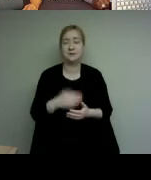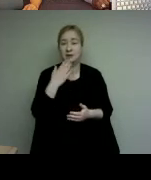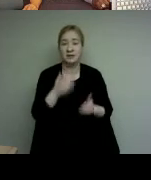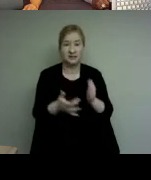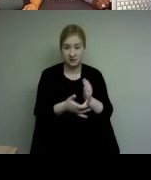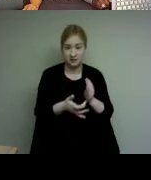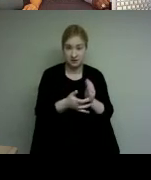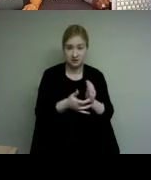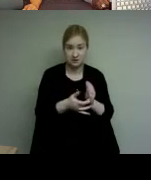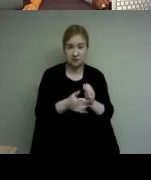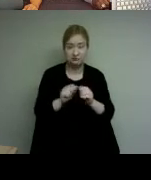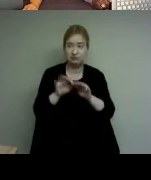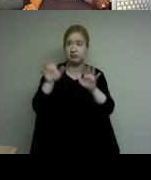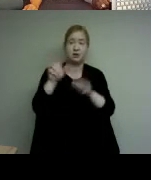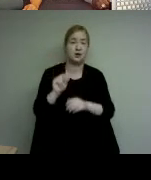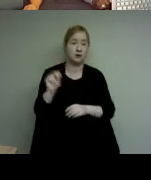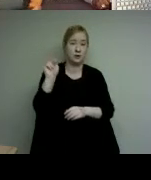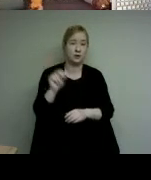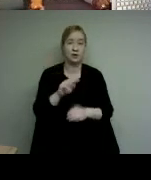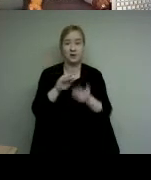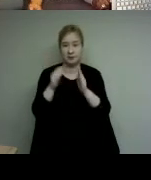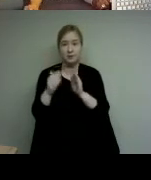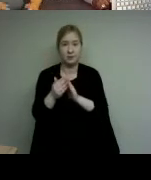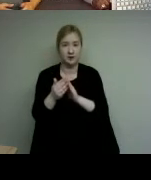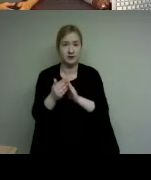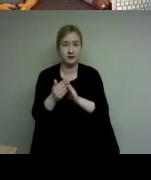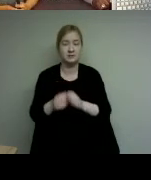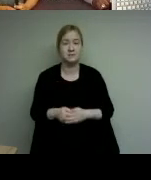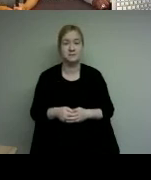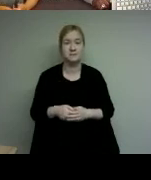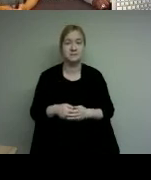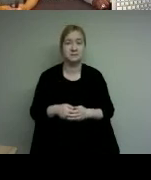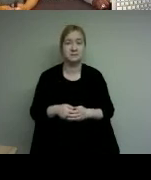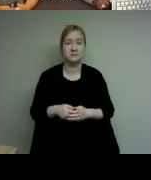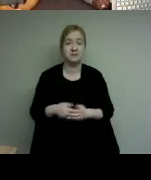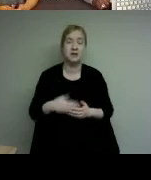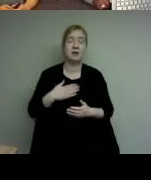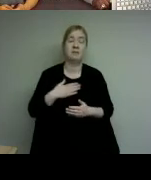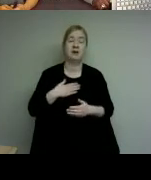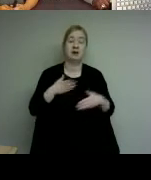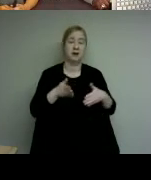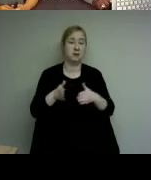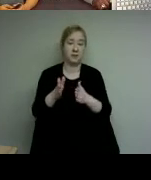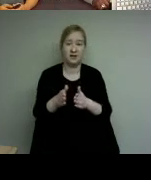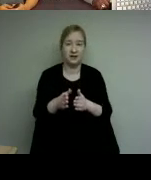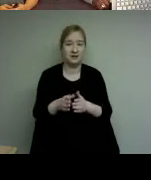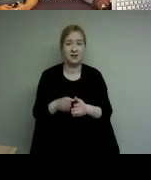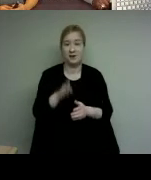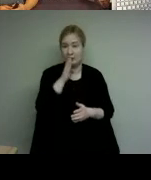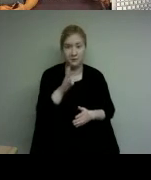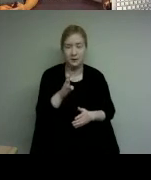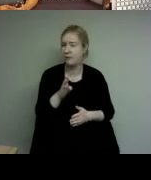communities for generations to come my journey towards the construction industry was full of ups and downs